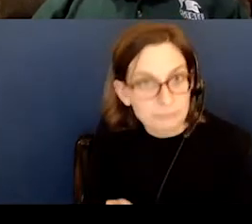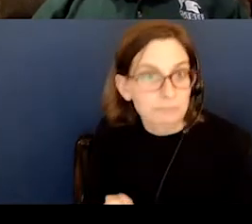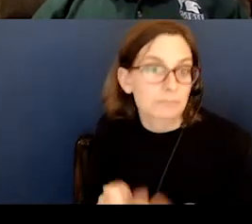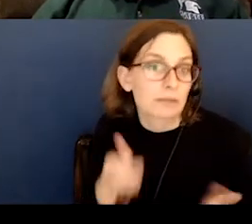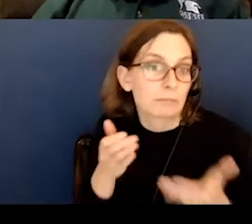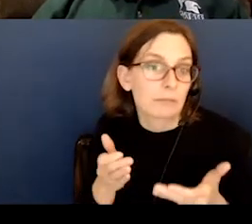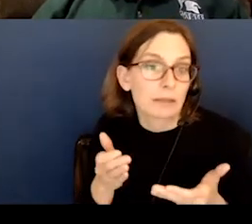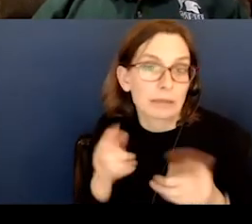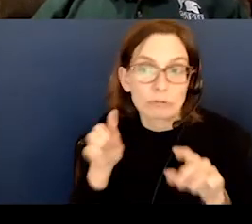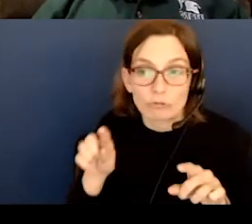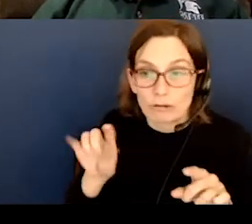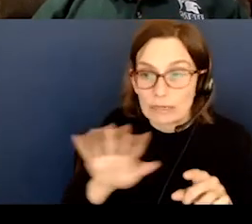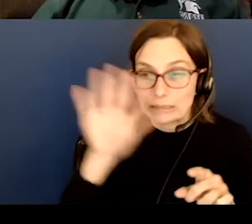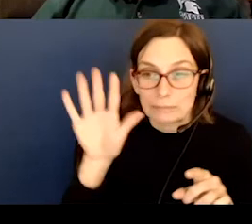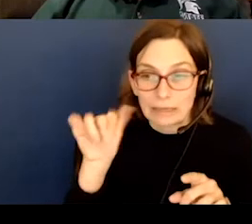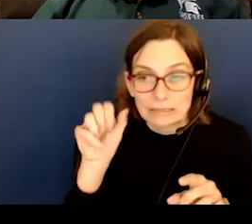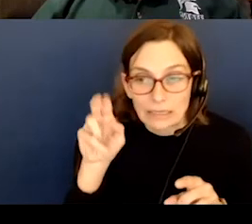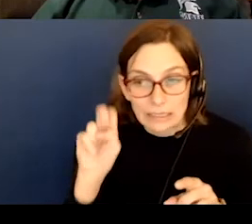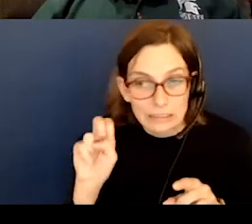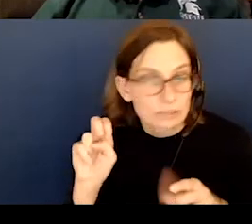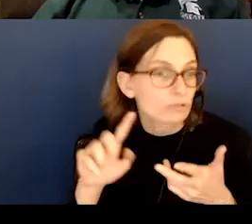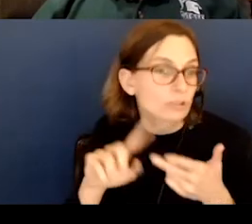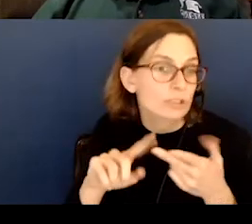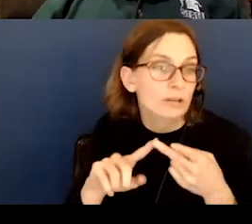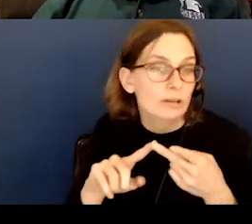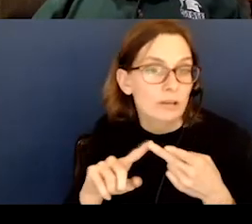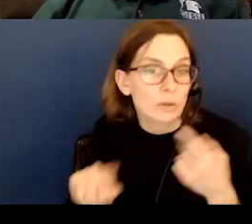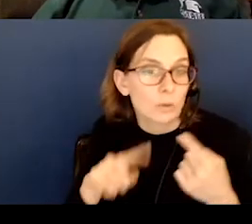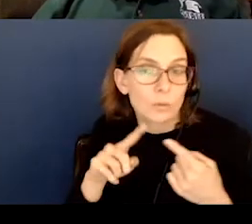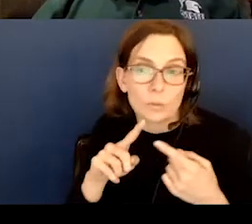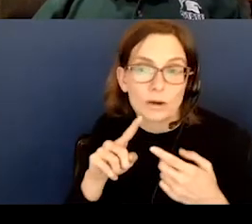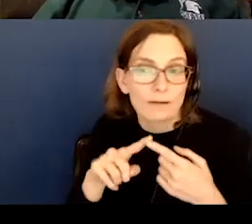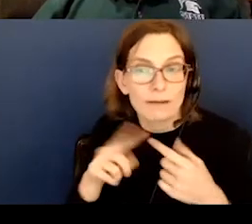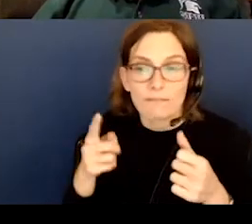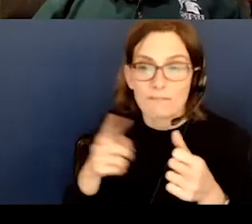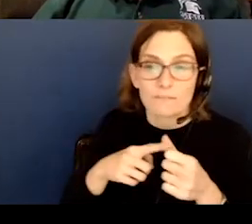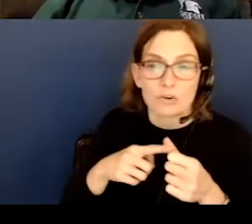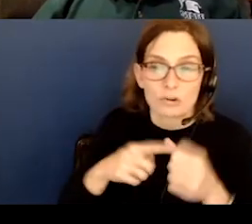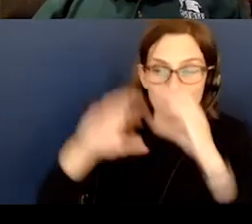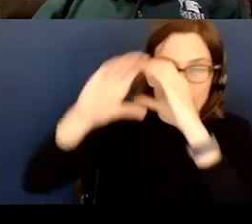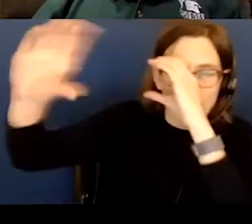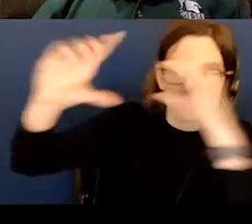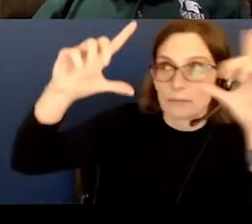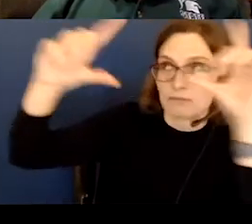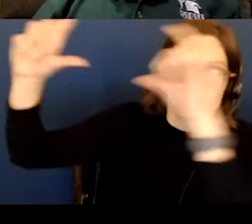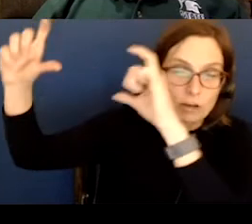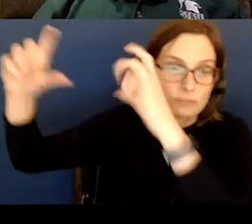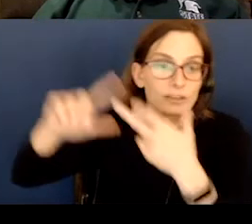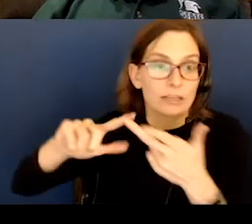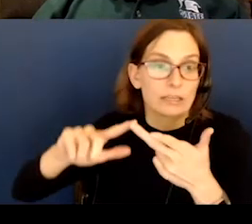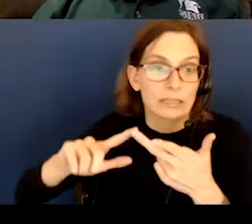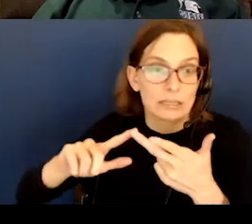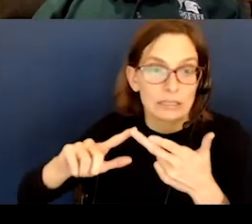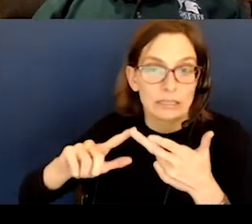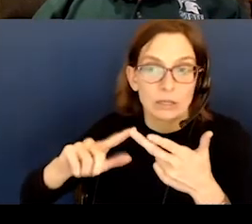it might be the space age, or the age when we had telescopic photography, or maybe just the